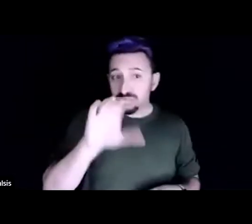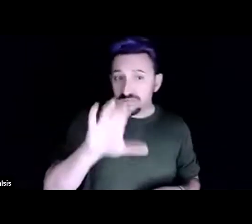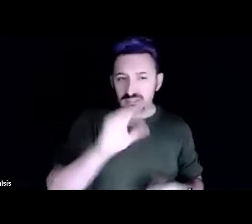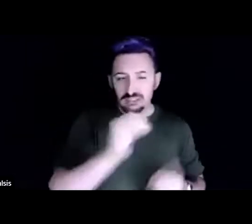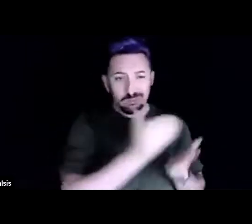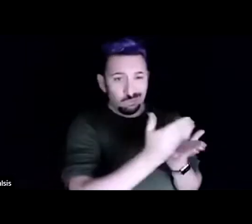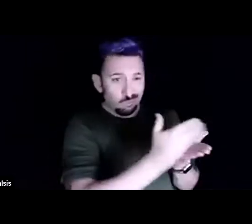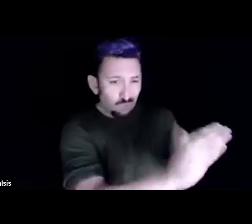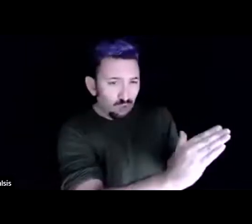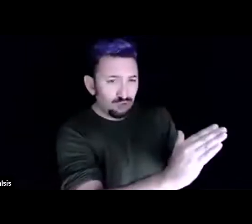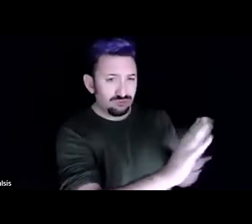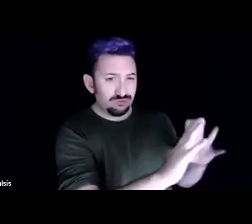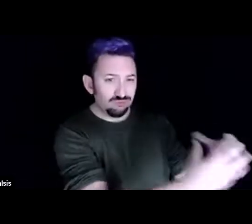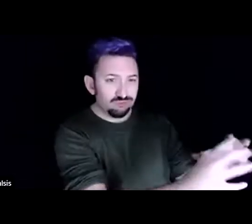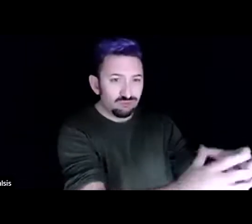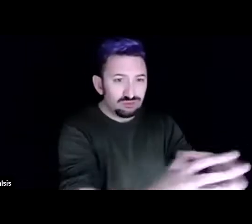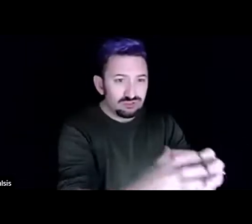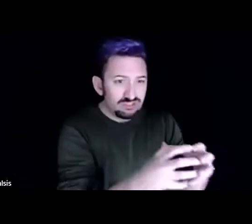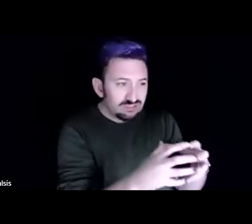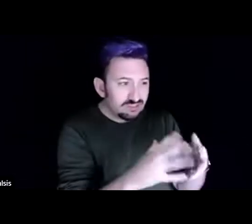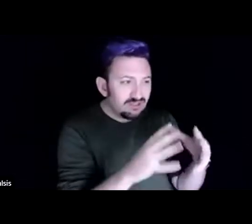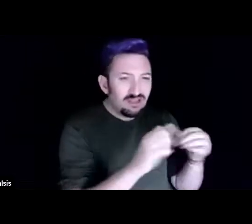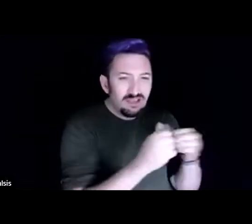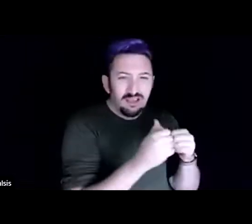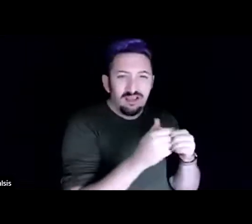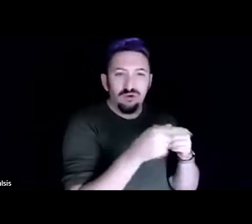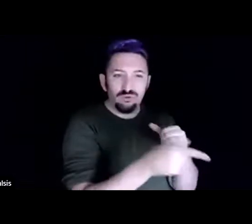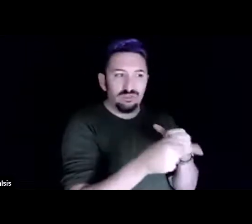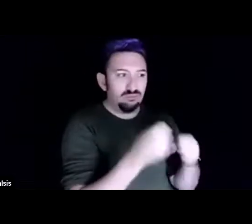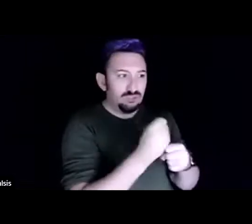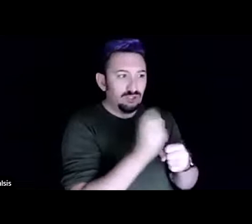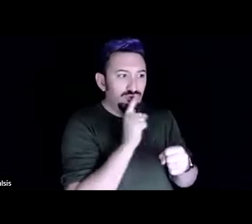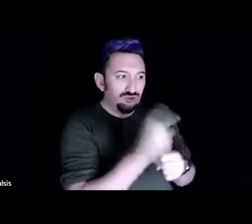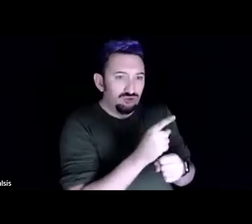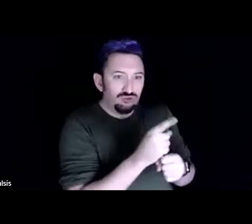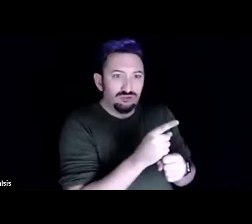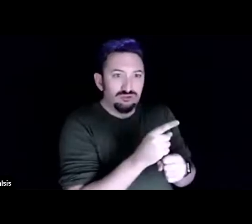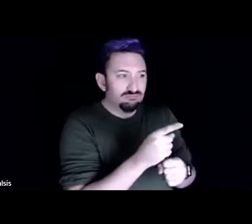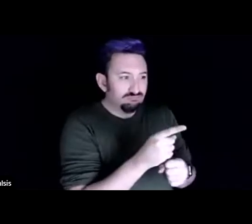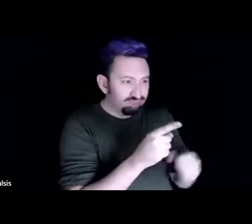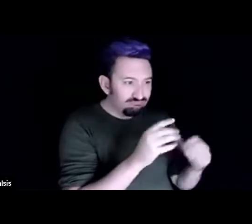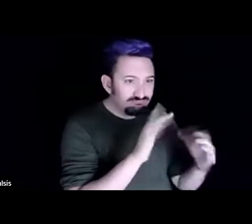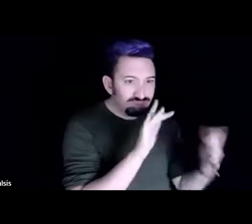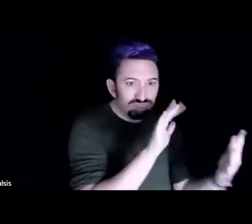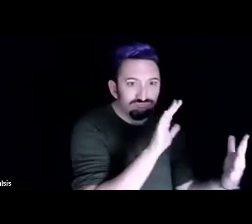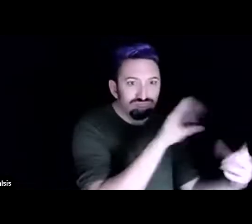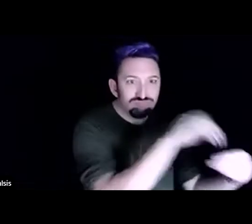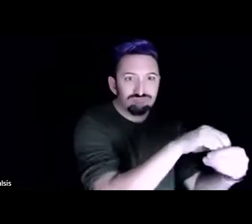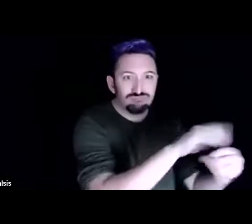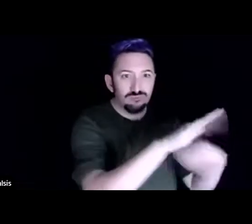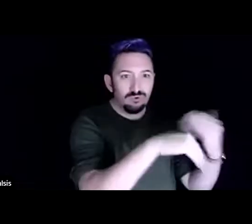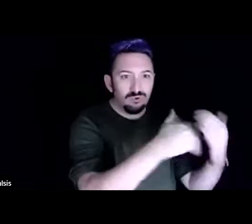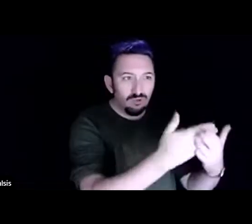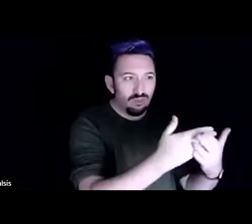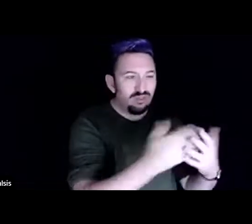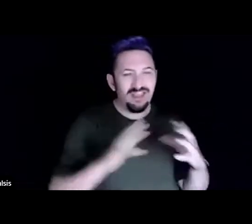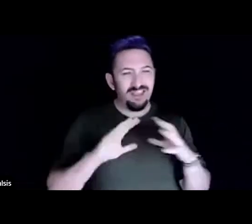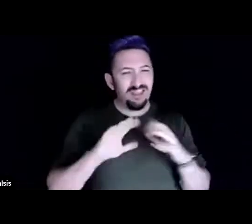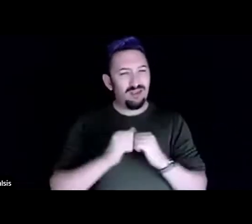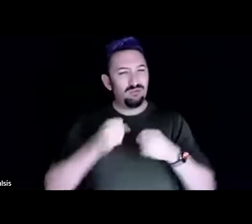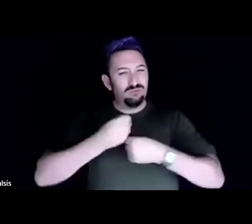How do we model the world that we want in the programs that we make? So I think that's a lot of the work that we do.